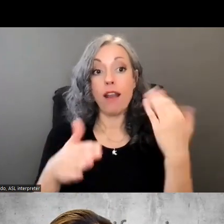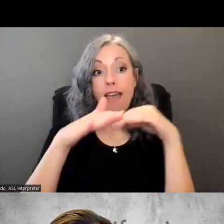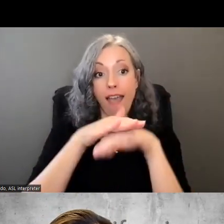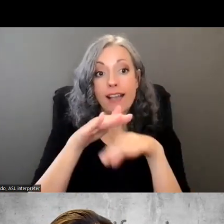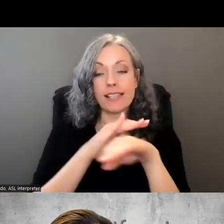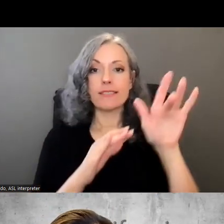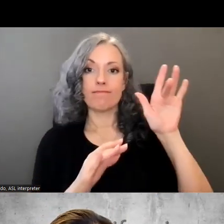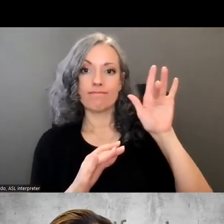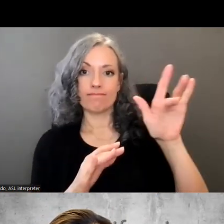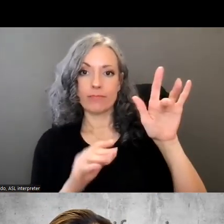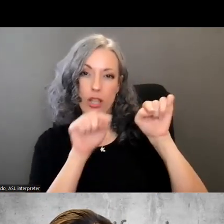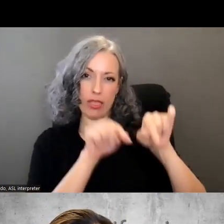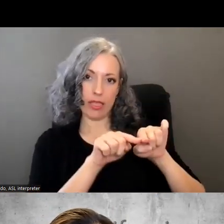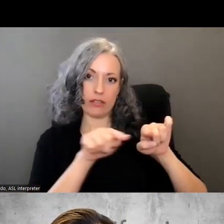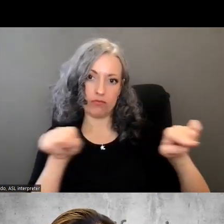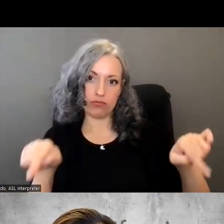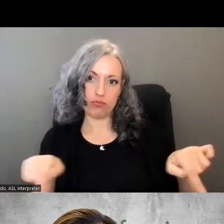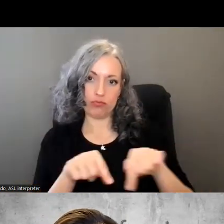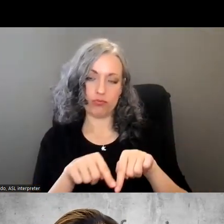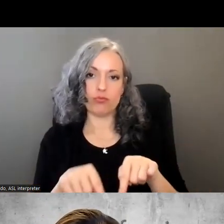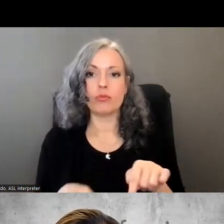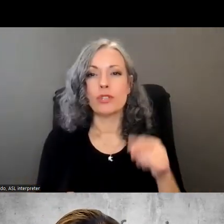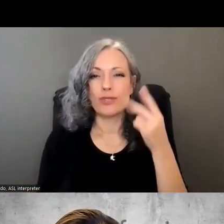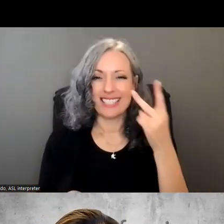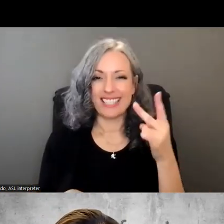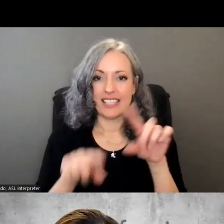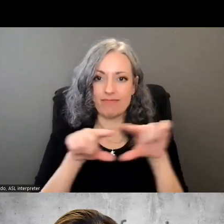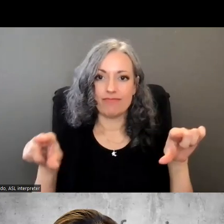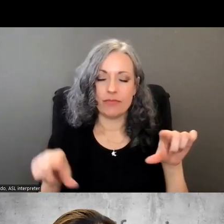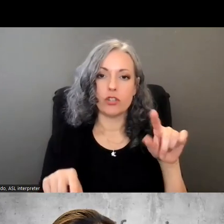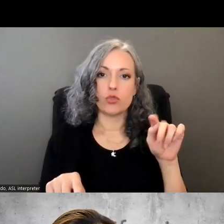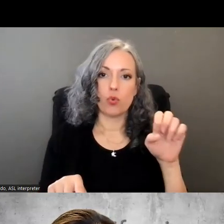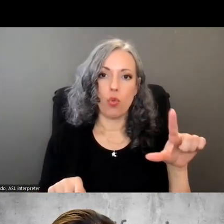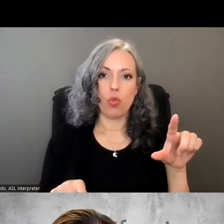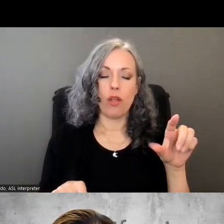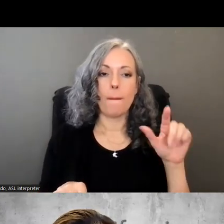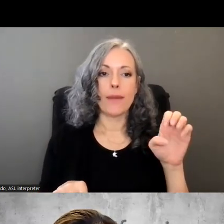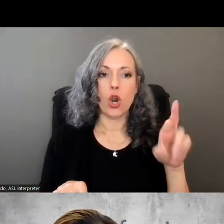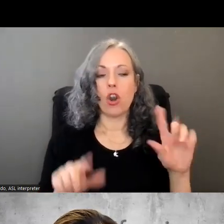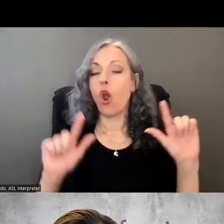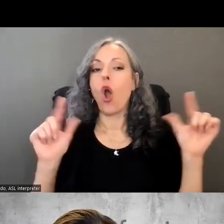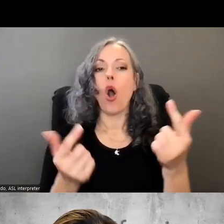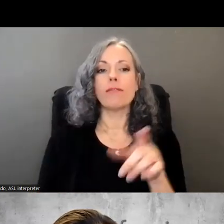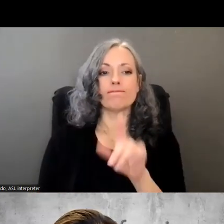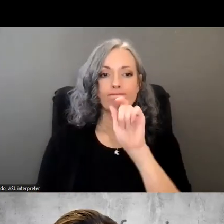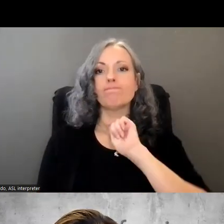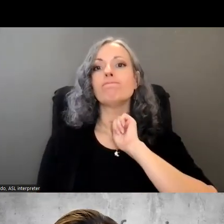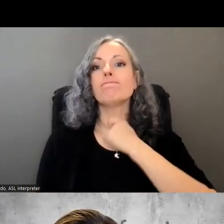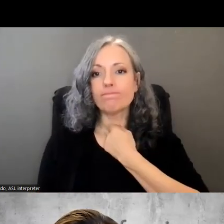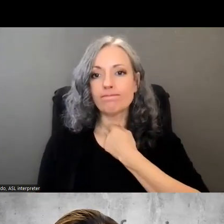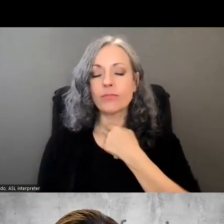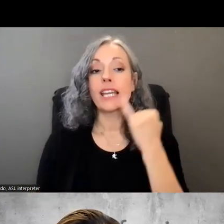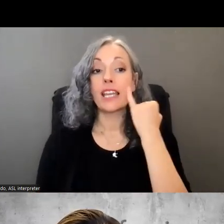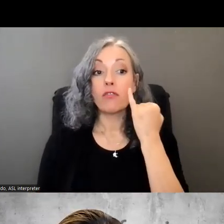icons at the bottom of your zoom toolbar participants are all muted during presentations you may use your raise hand